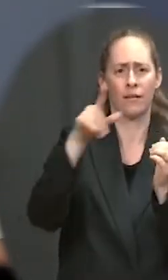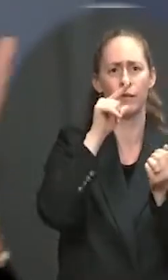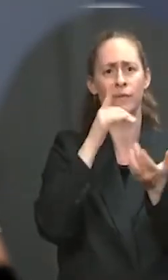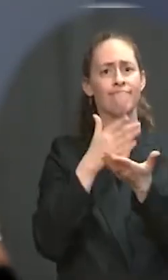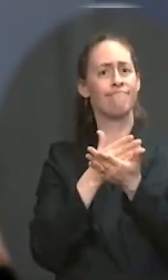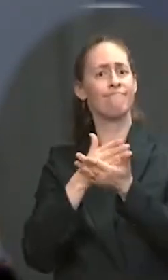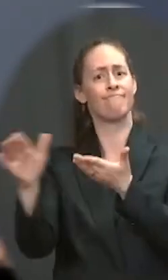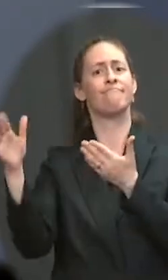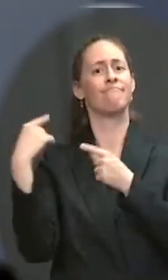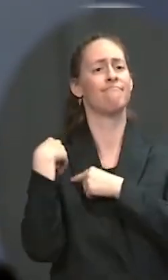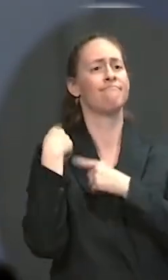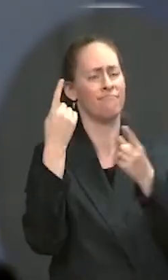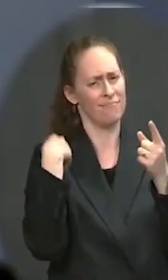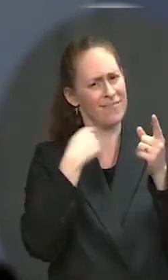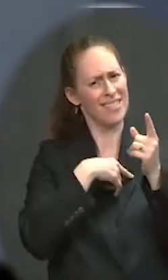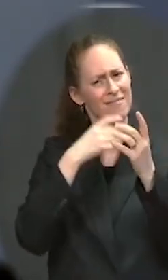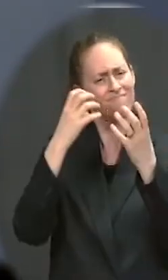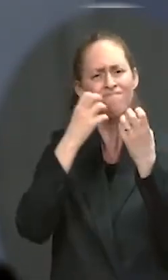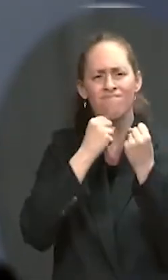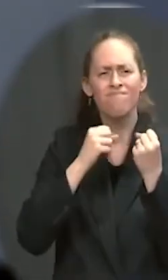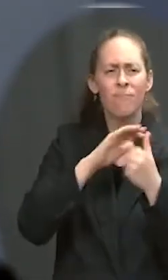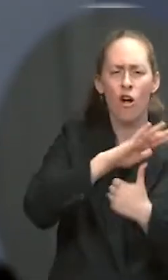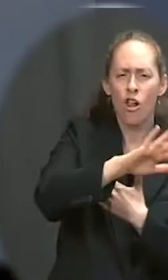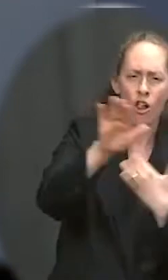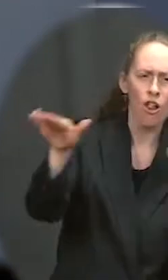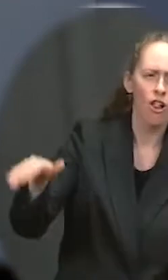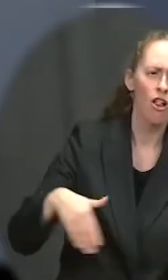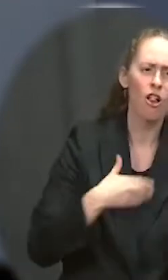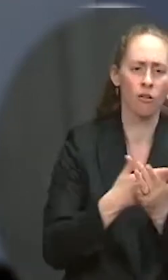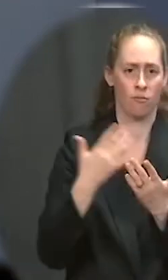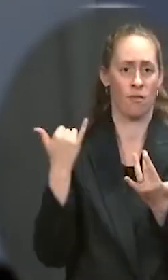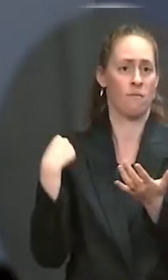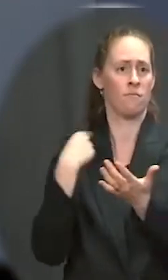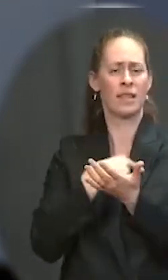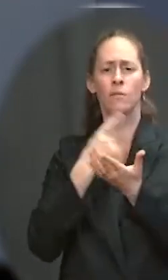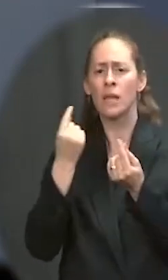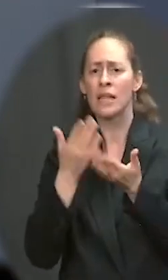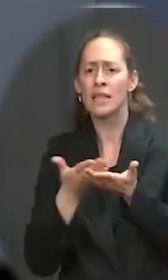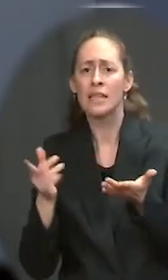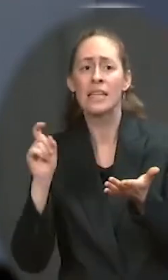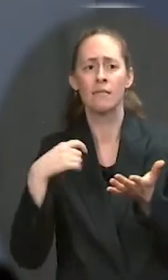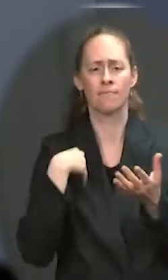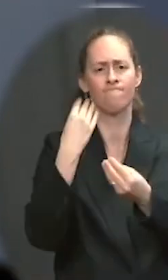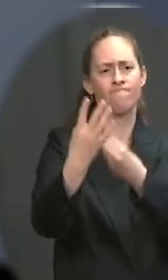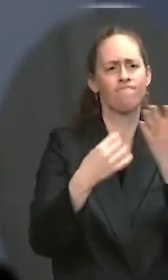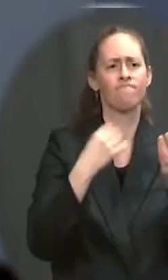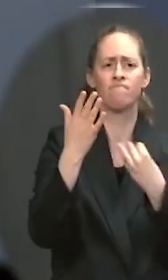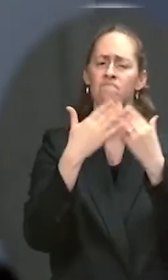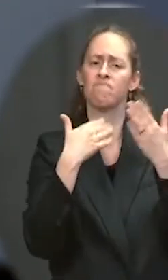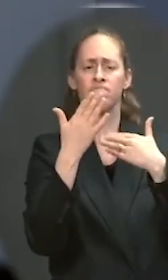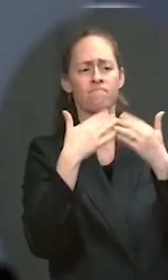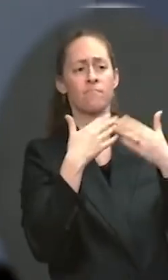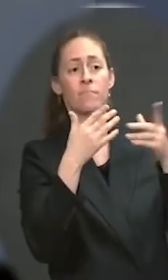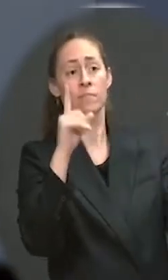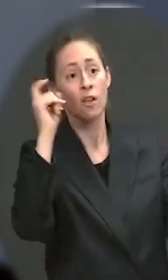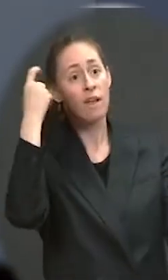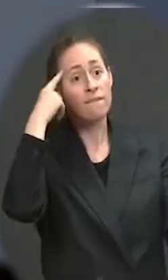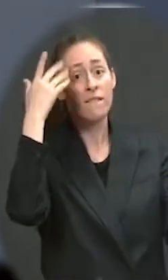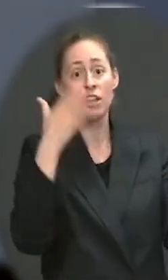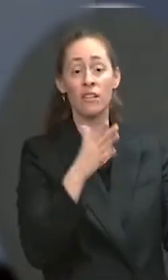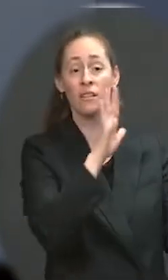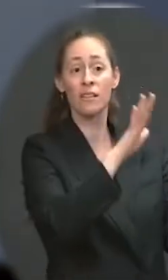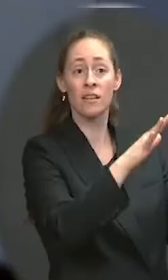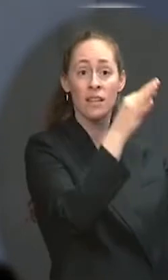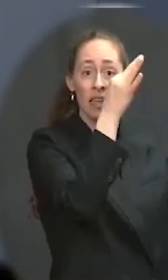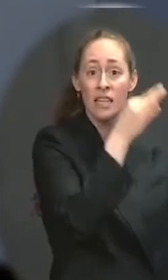we'll continue to communicate that from the federal level, even as governors are pulling back their implementation in some